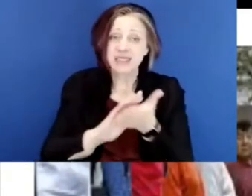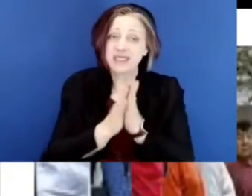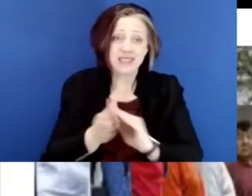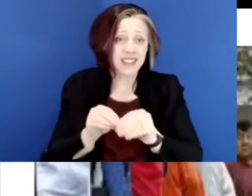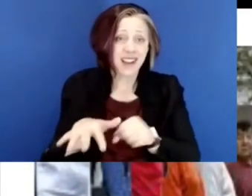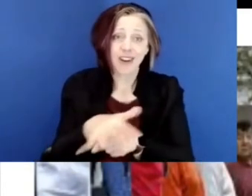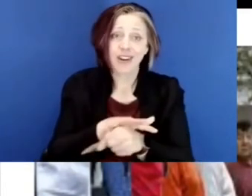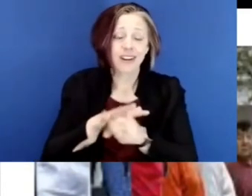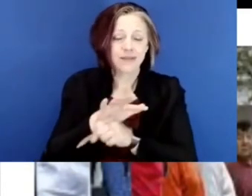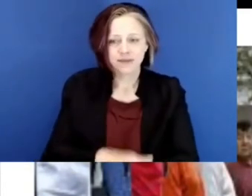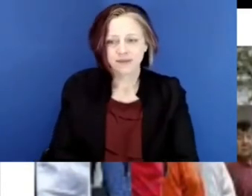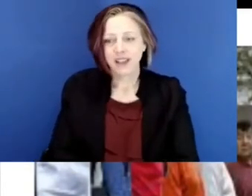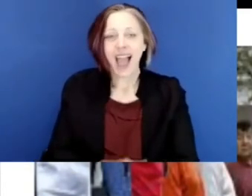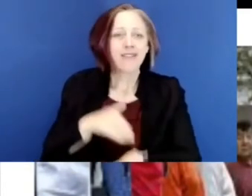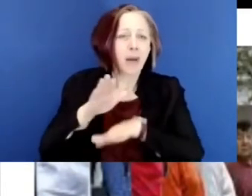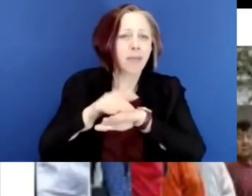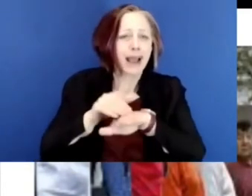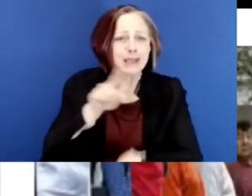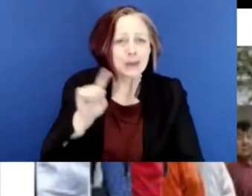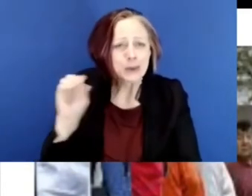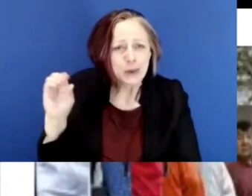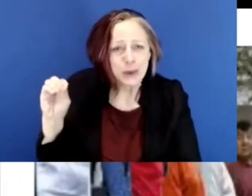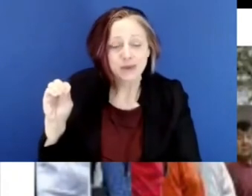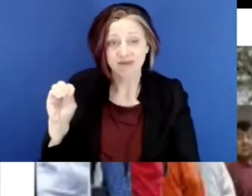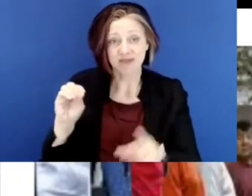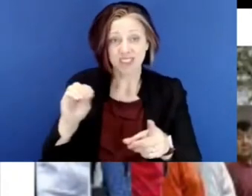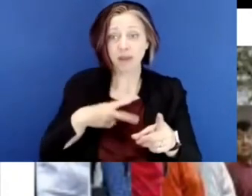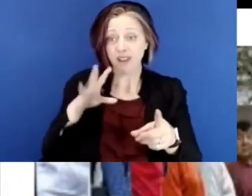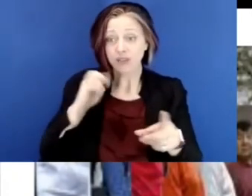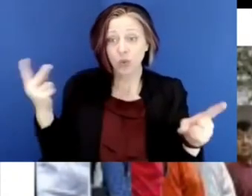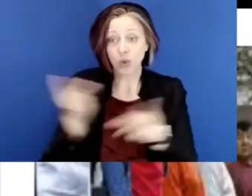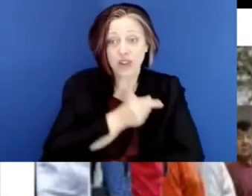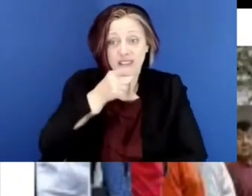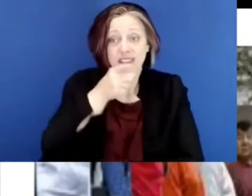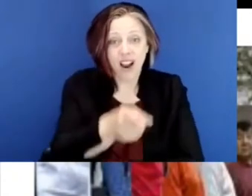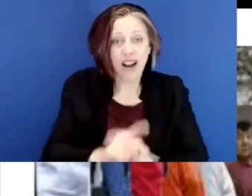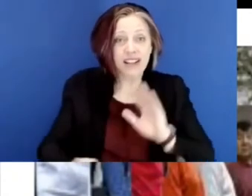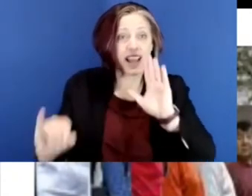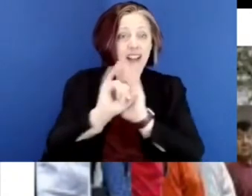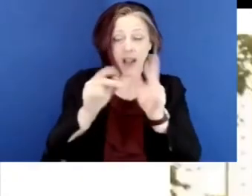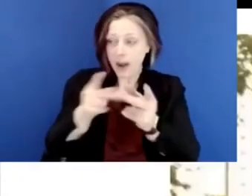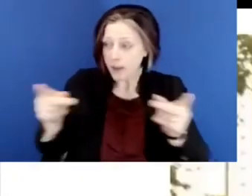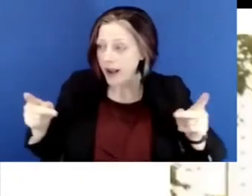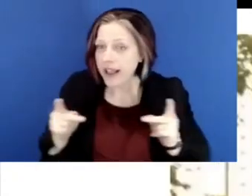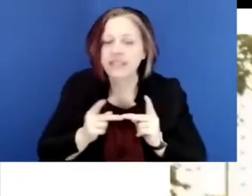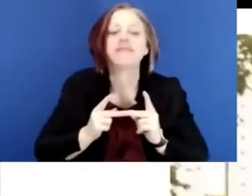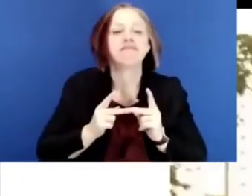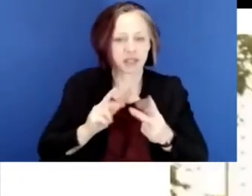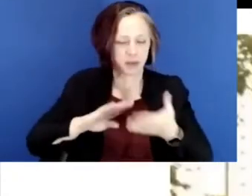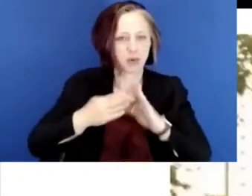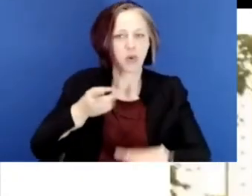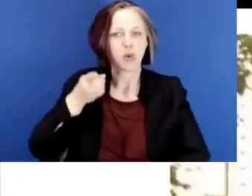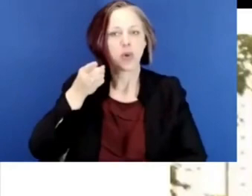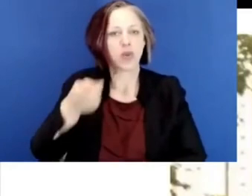our previous mayors, RT Ryback is, is in this, um, shot as well, but we really wanted to engage the youth to address